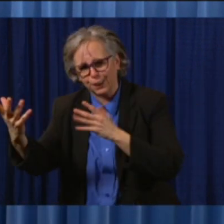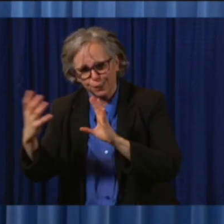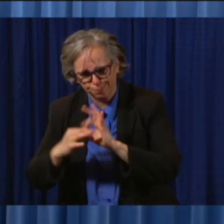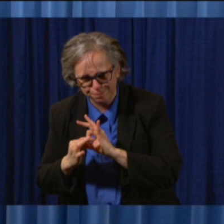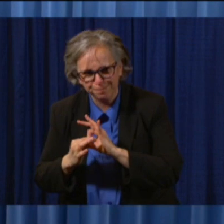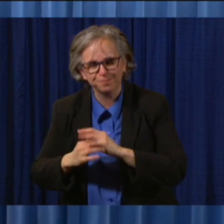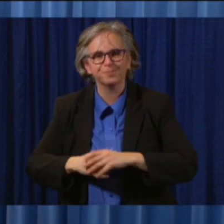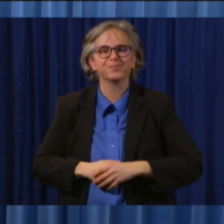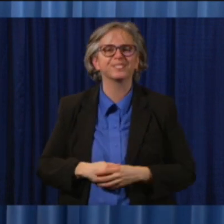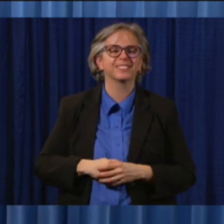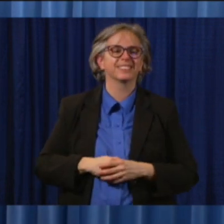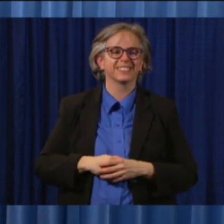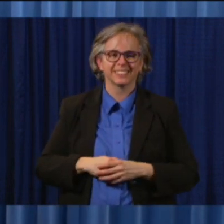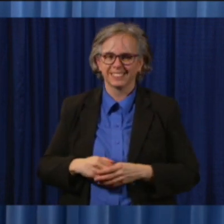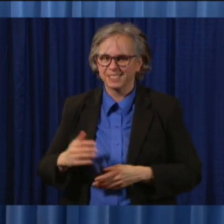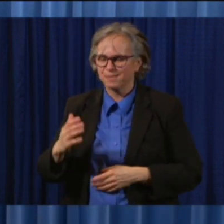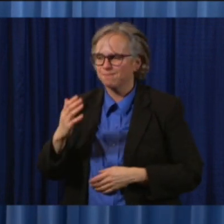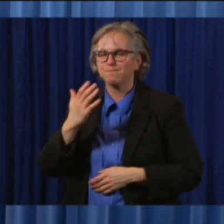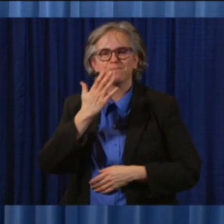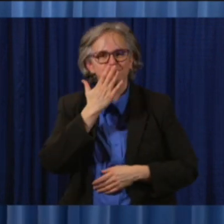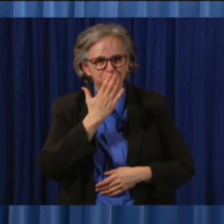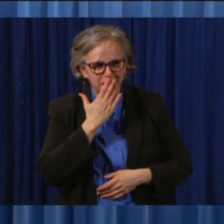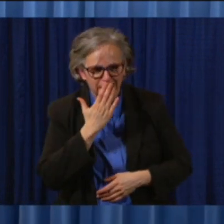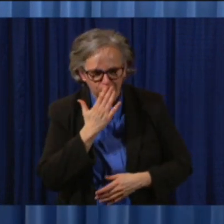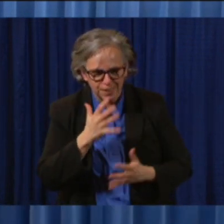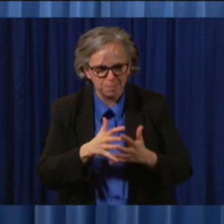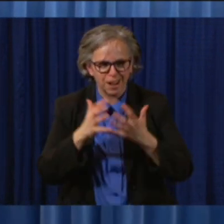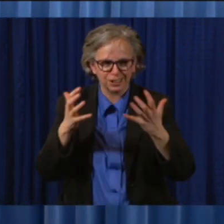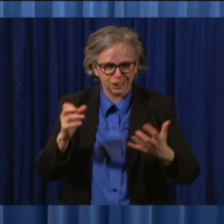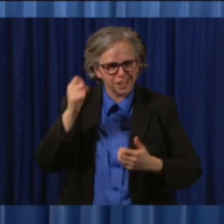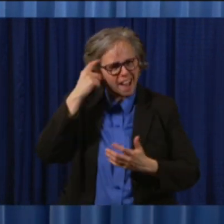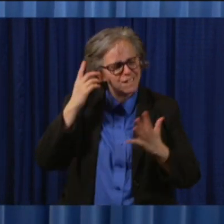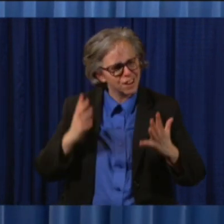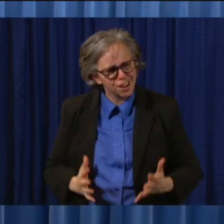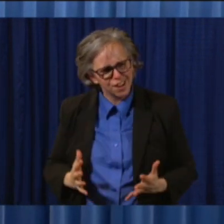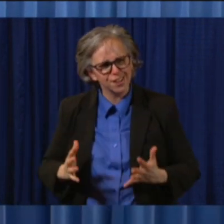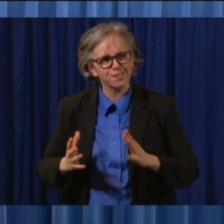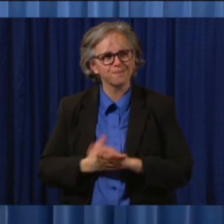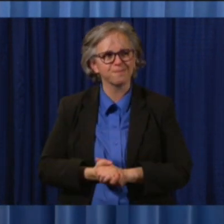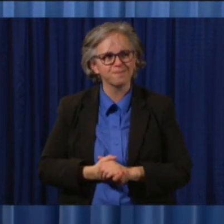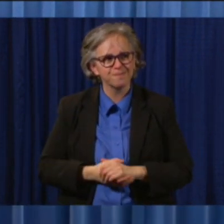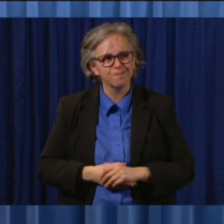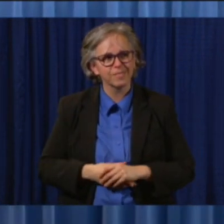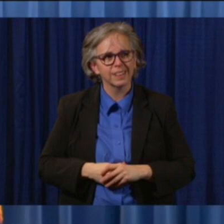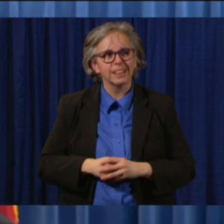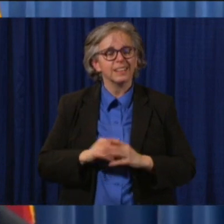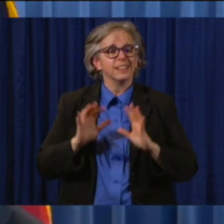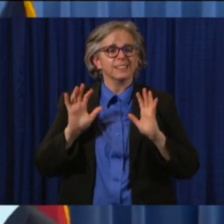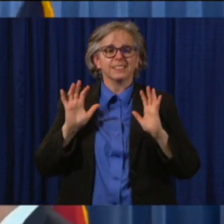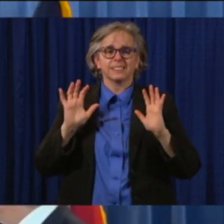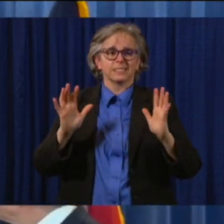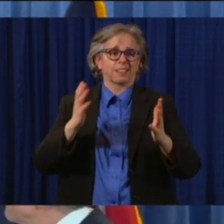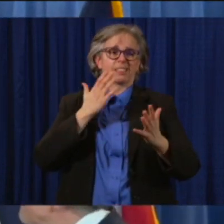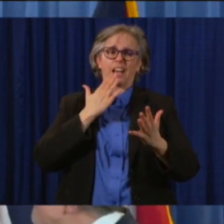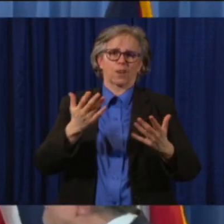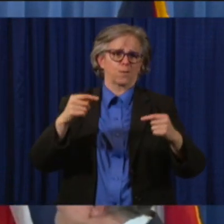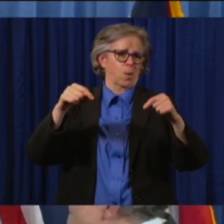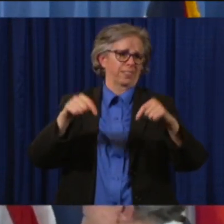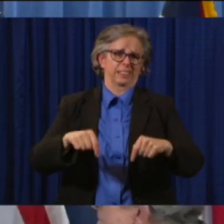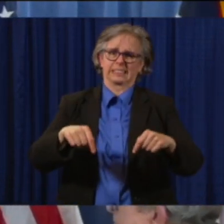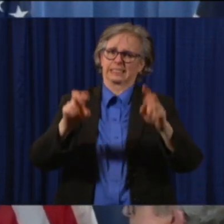are. Thank you so much, Governor DeWine, for moving this issue of